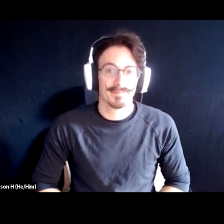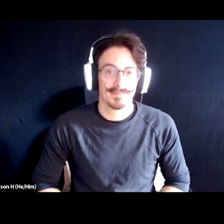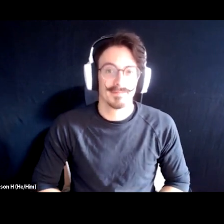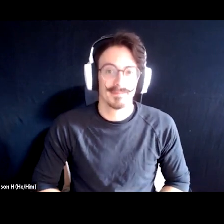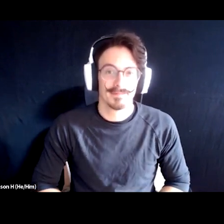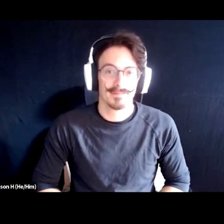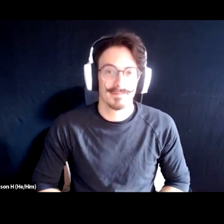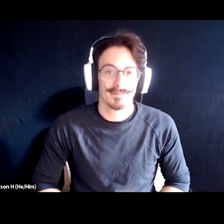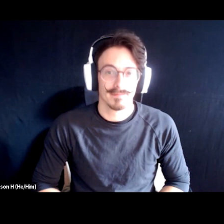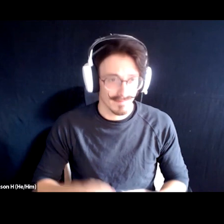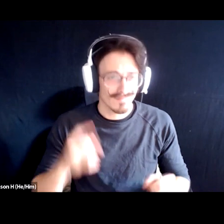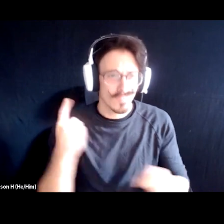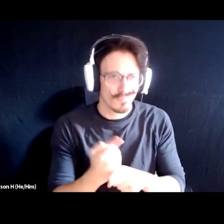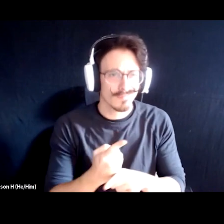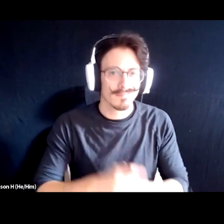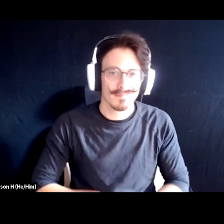All right.